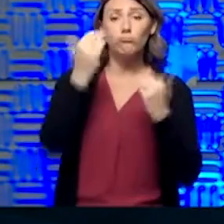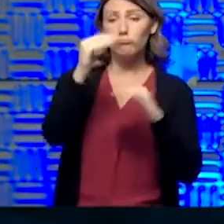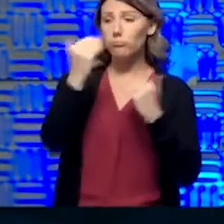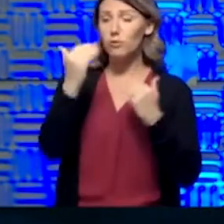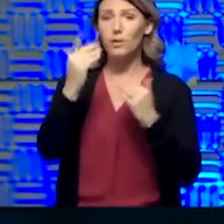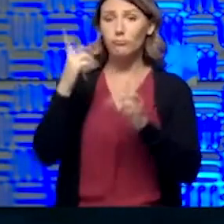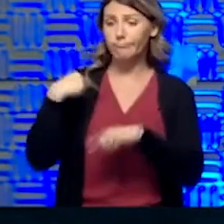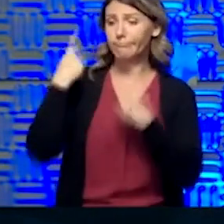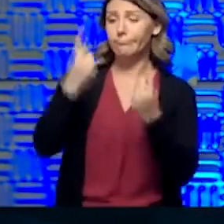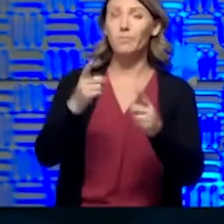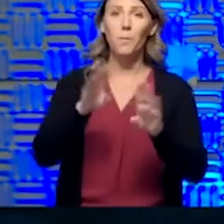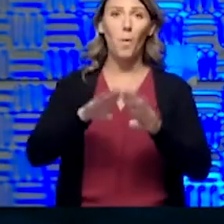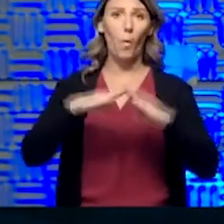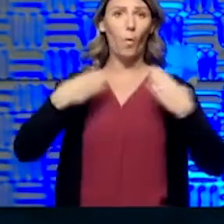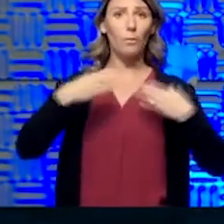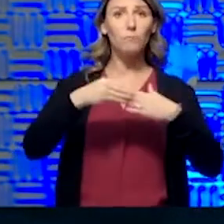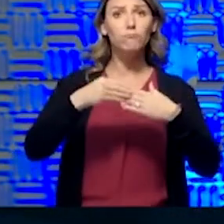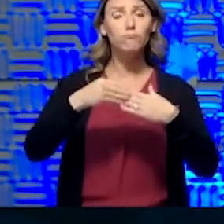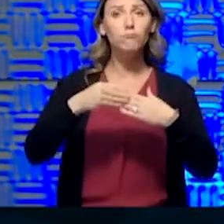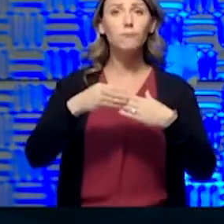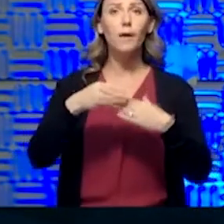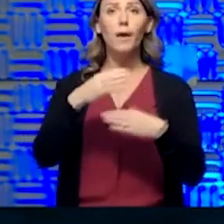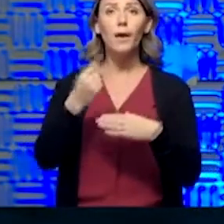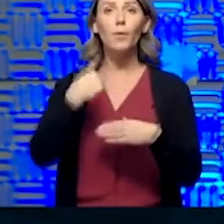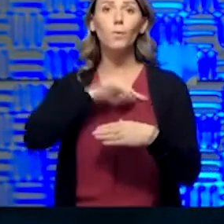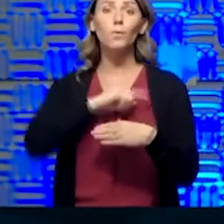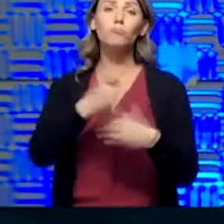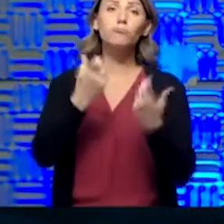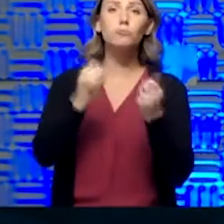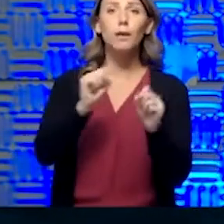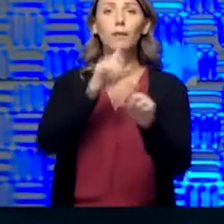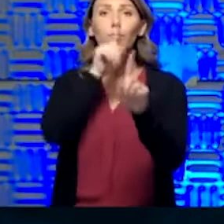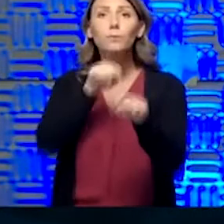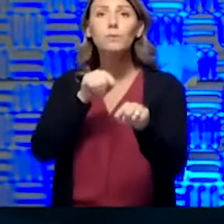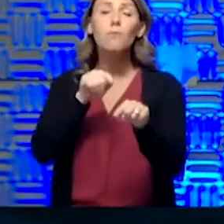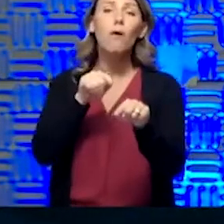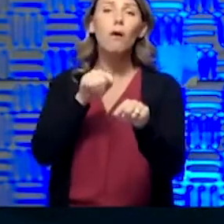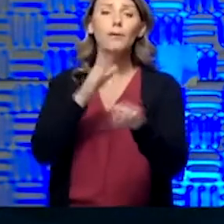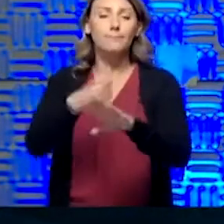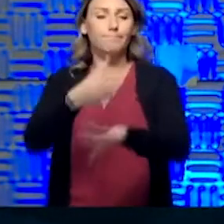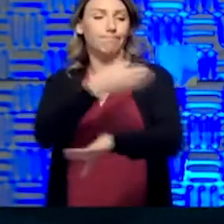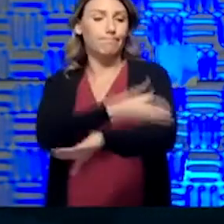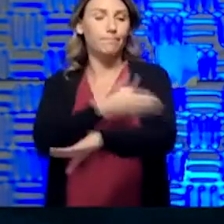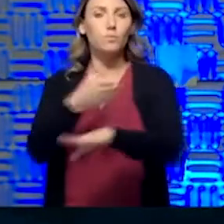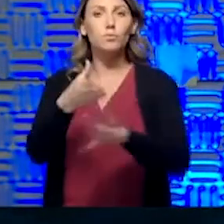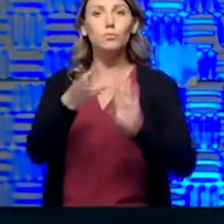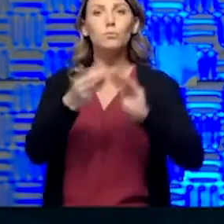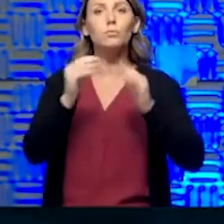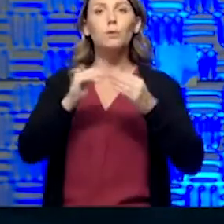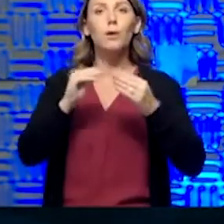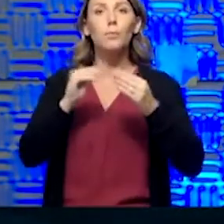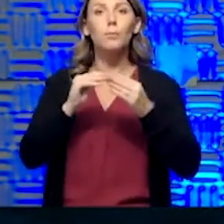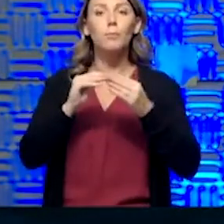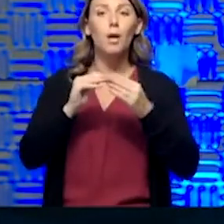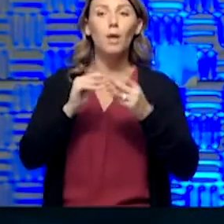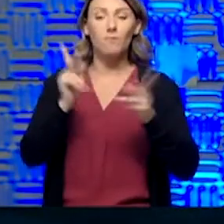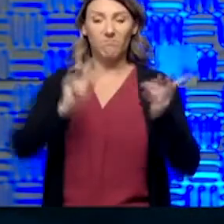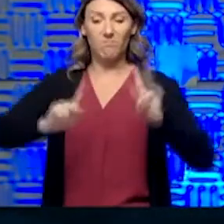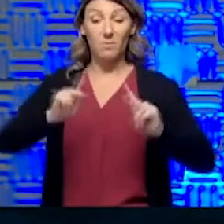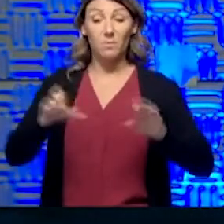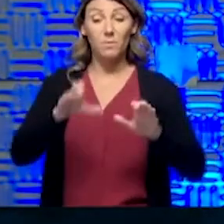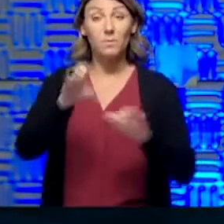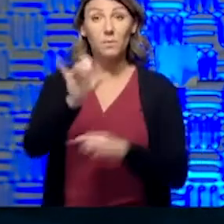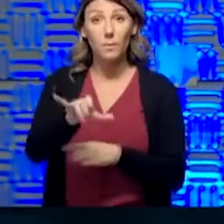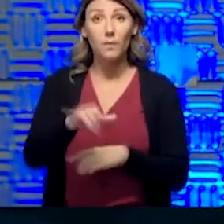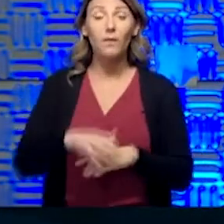the way are opening up a bit, and we're trying to, in response, increase the number of personnel to do it. And